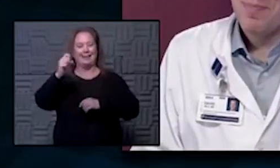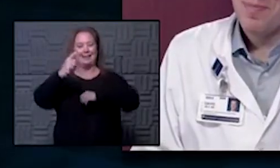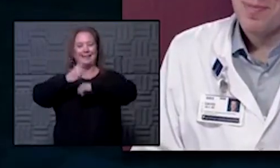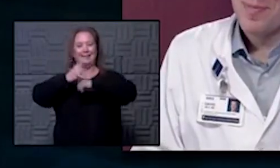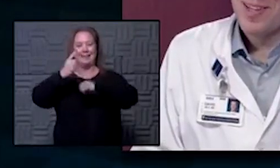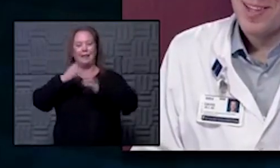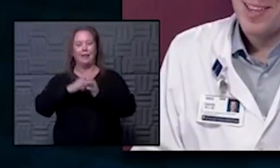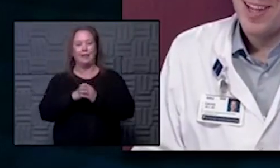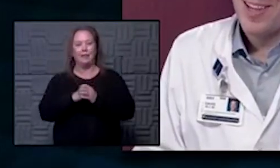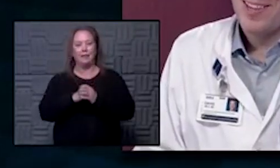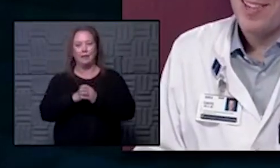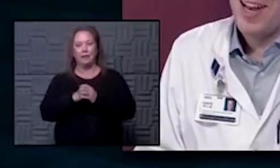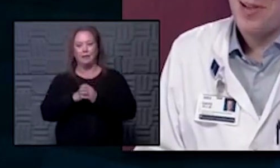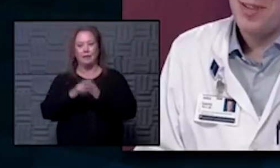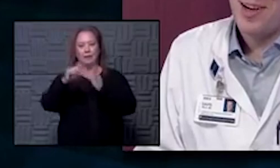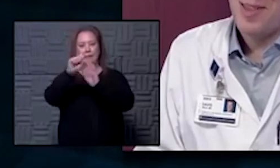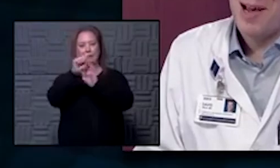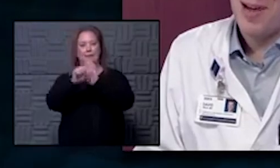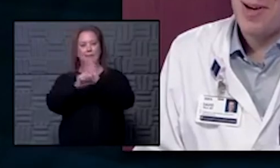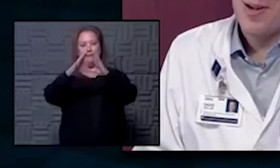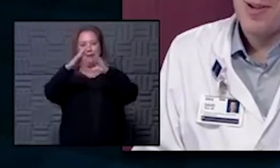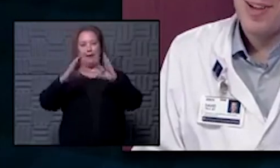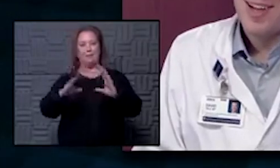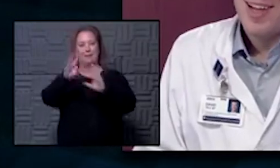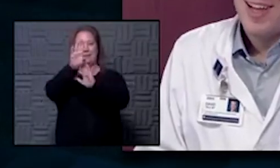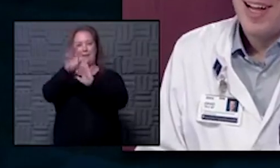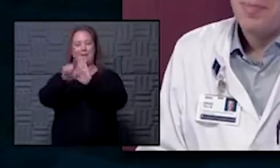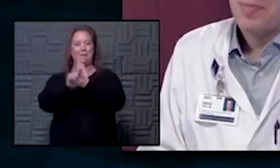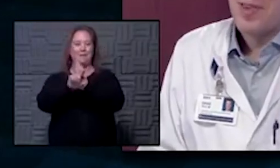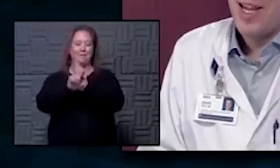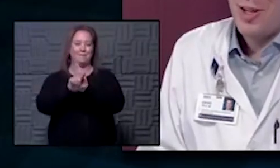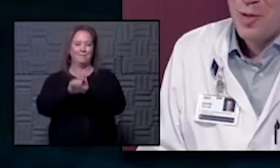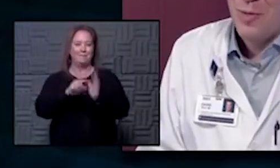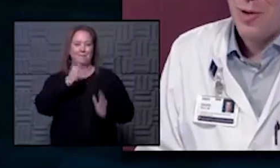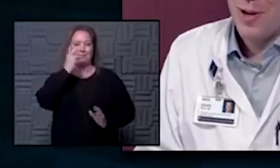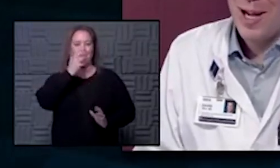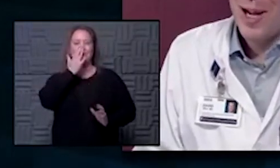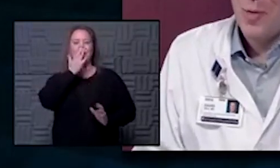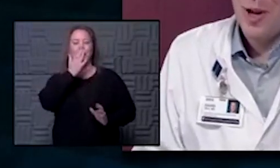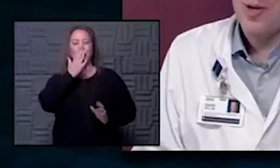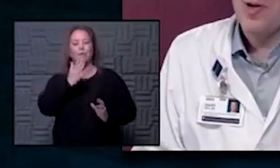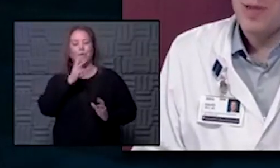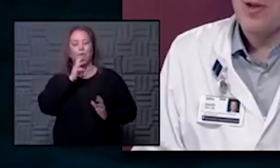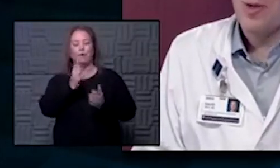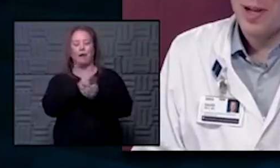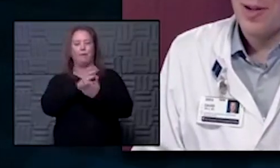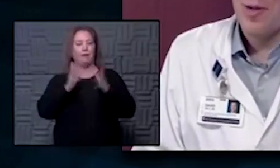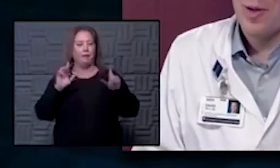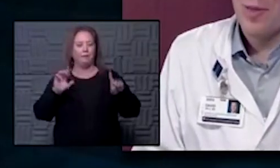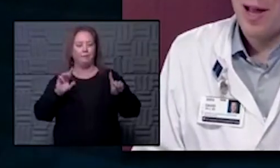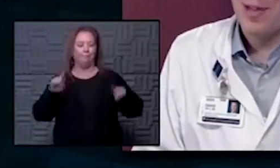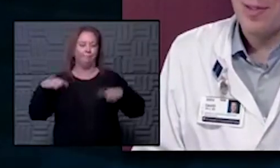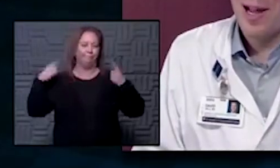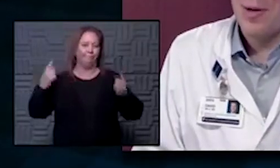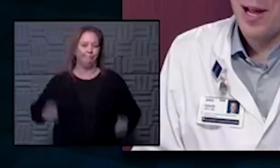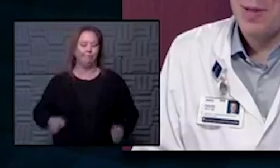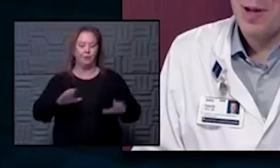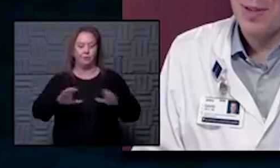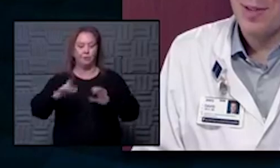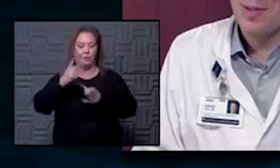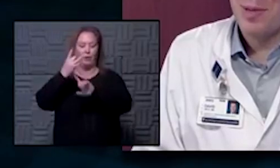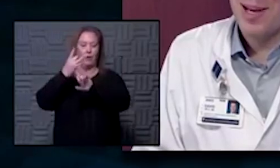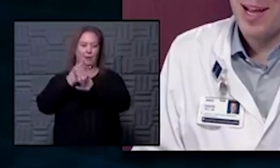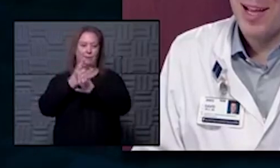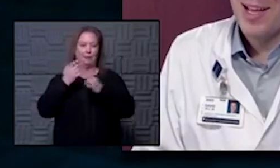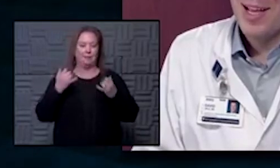um the the state house there in the background um thank you for uh what you have been doing over the past now eight